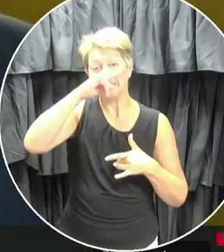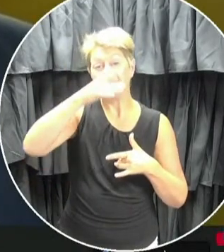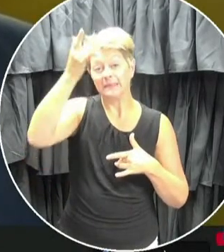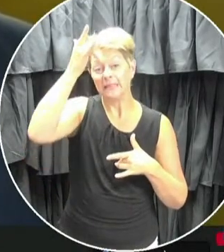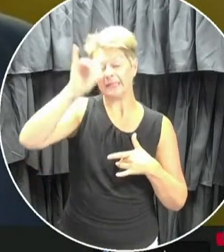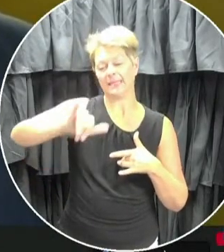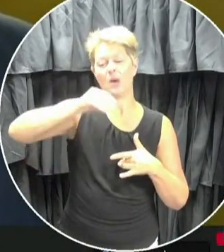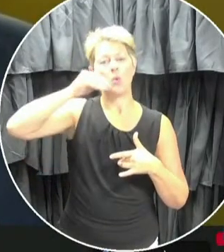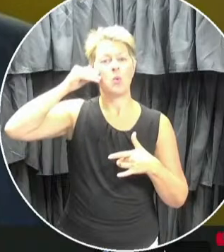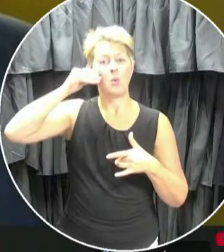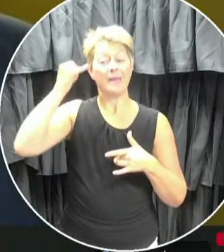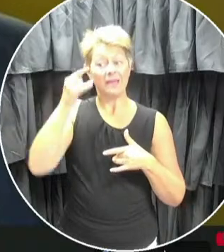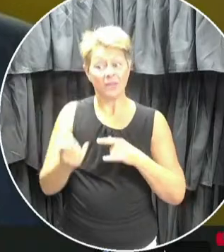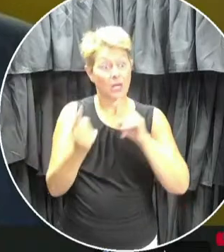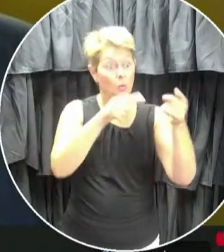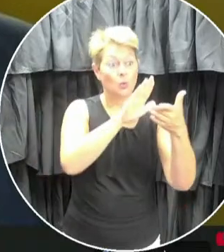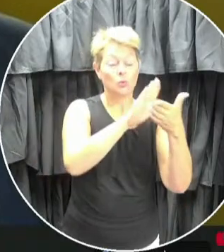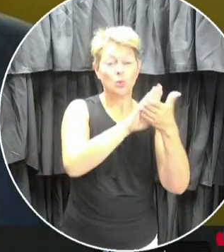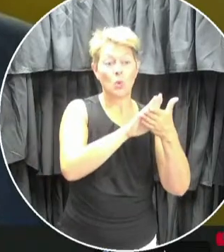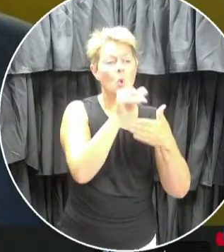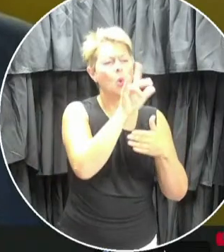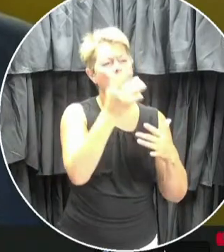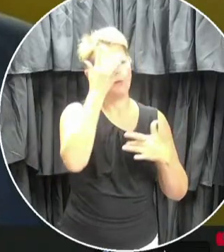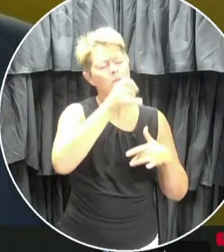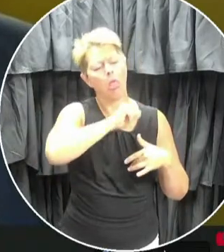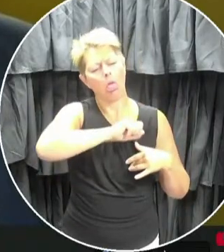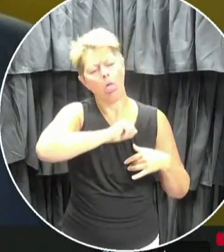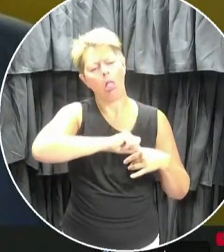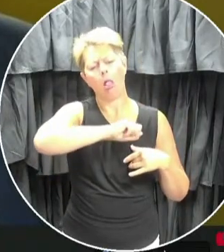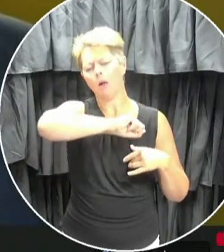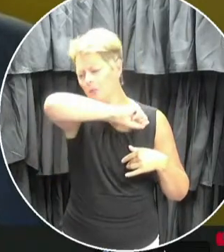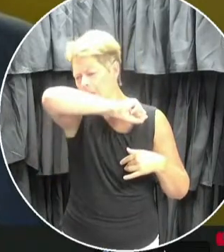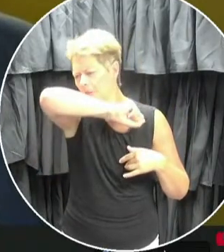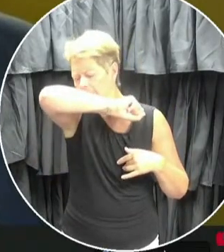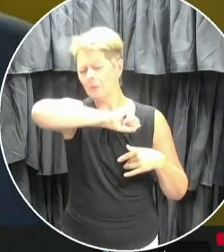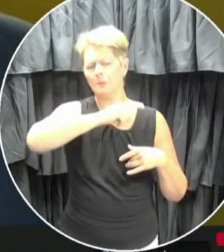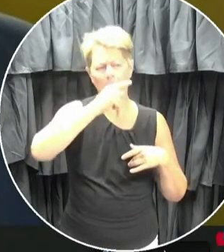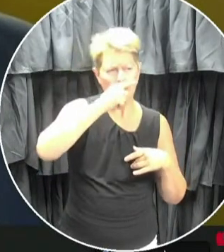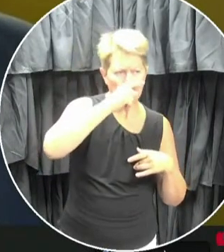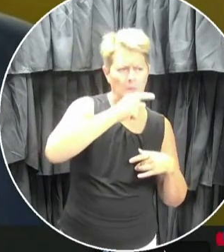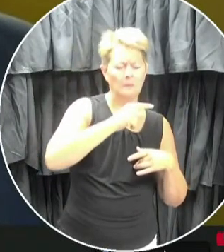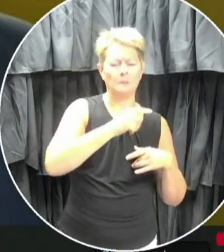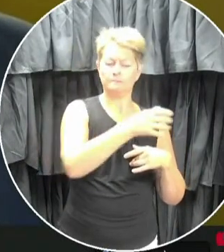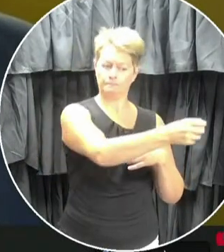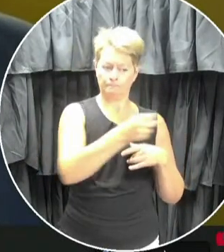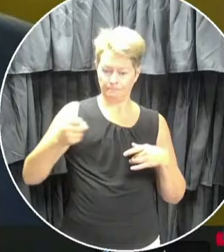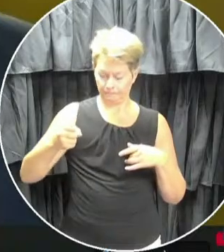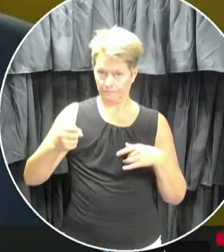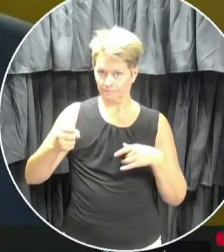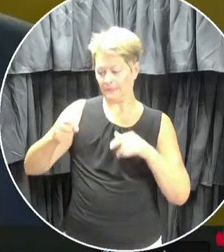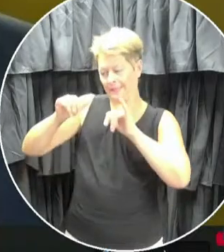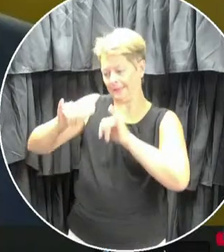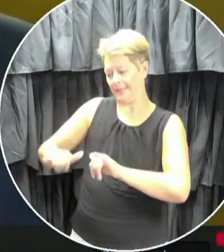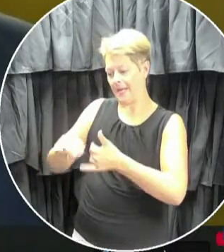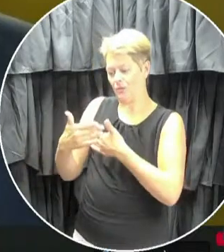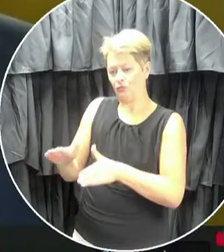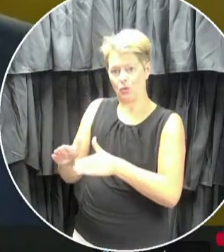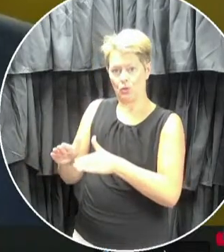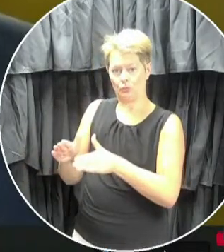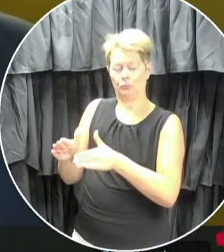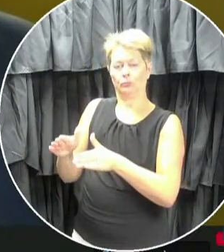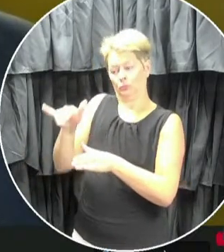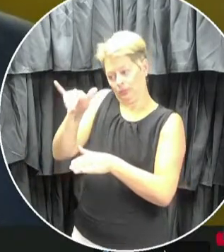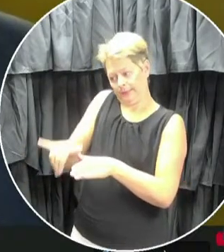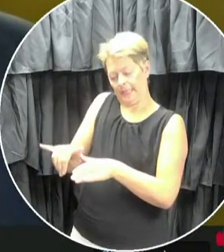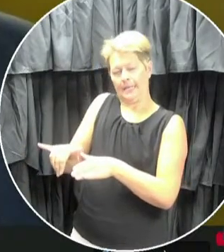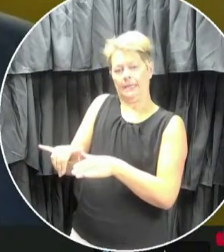If they arrive at school displaying signs of illness, they will be removed from class, taken to a designated health health area, room,